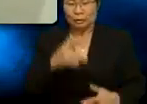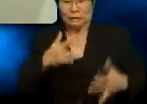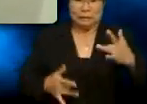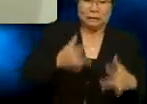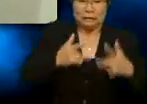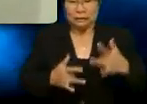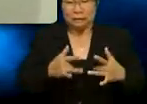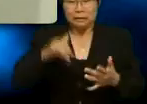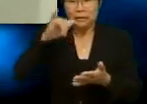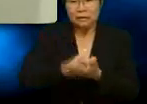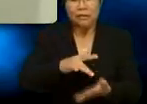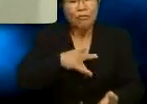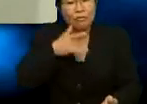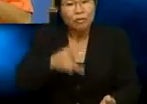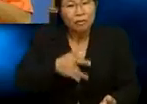a feeling, correct?